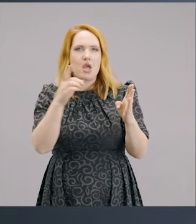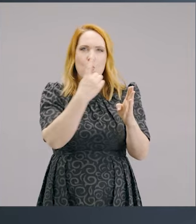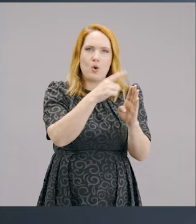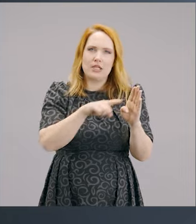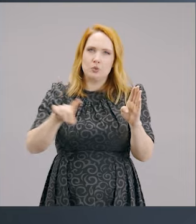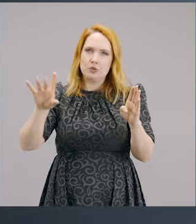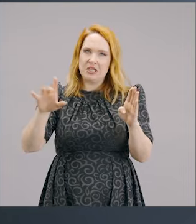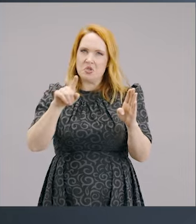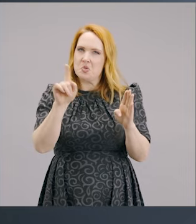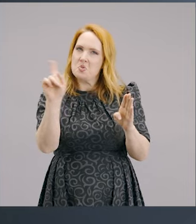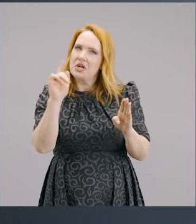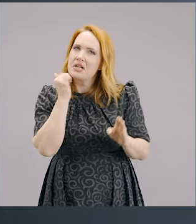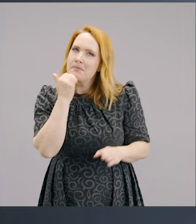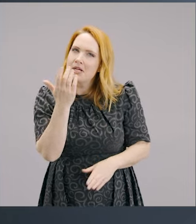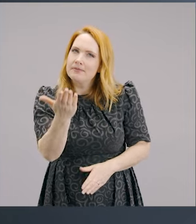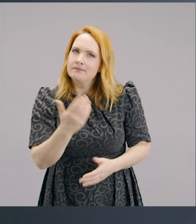On a scale of 1 to 10.